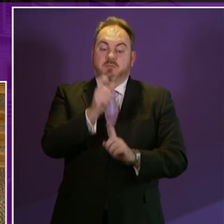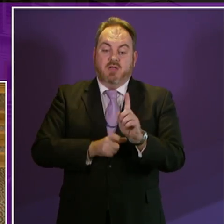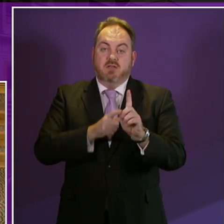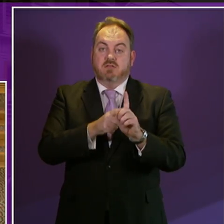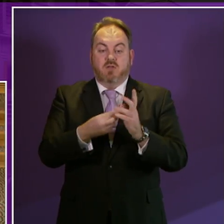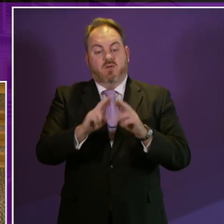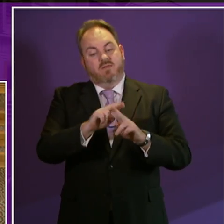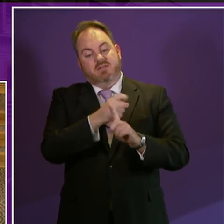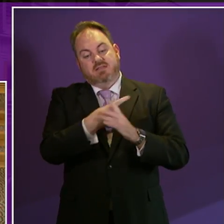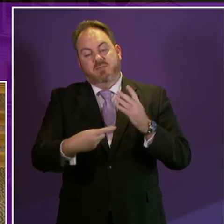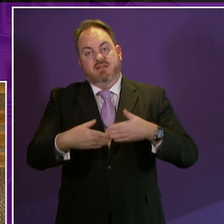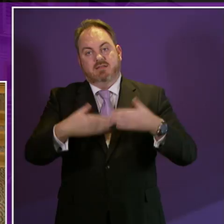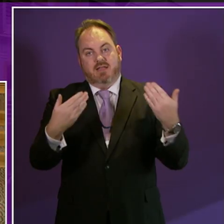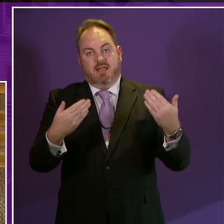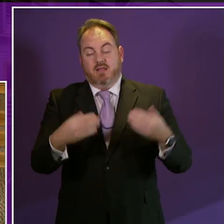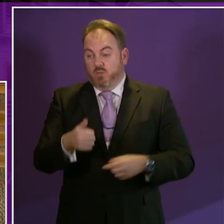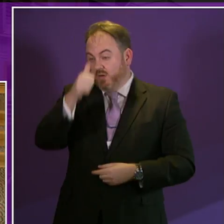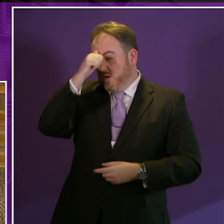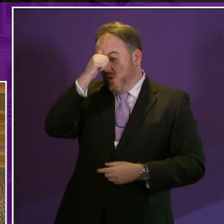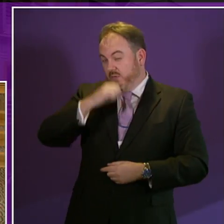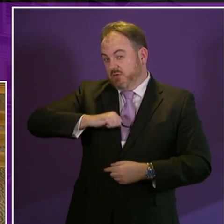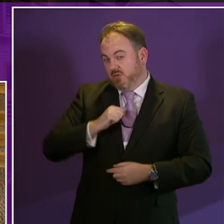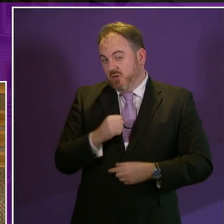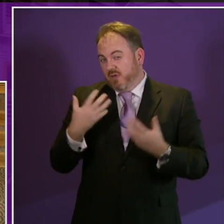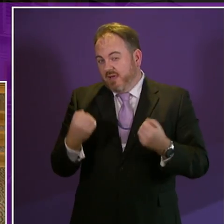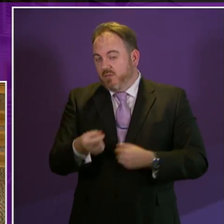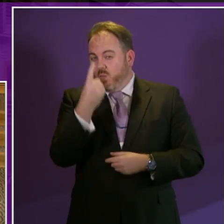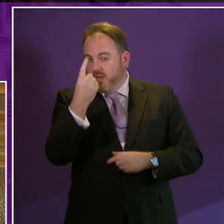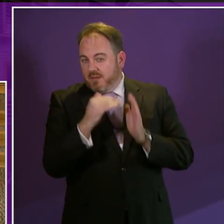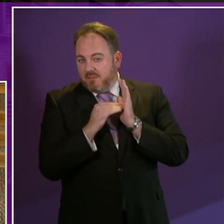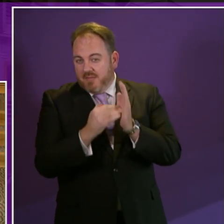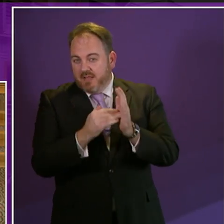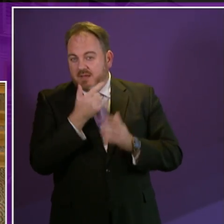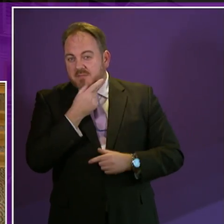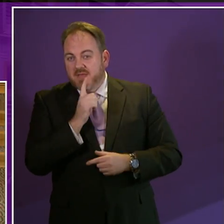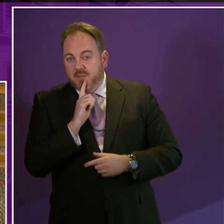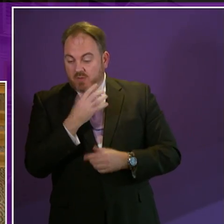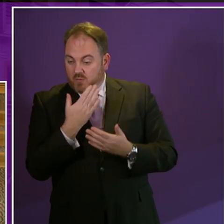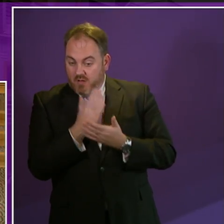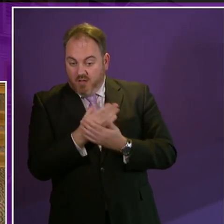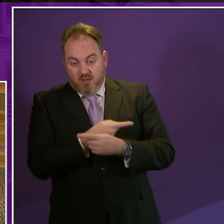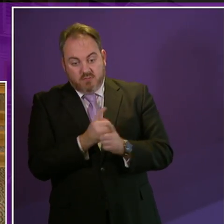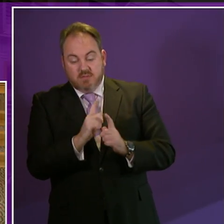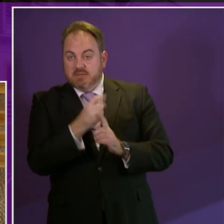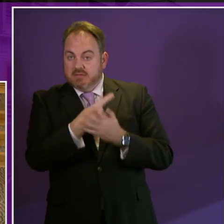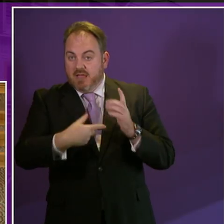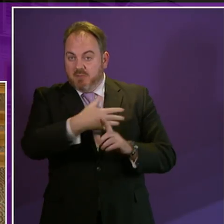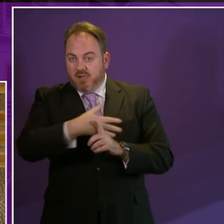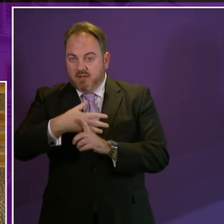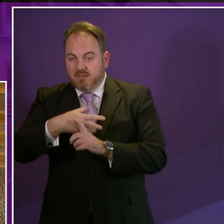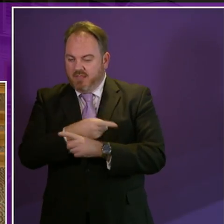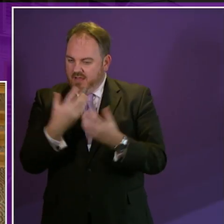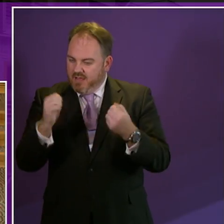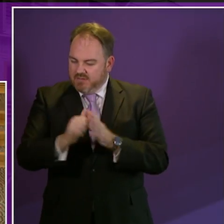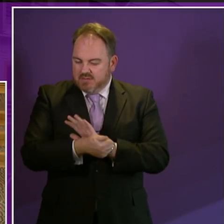Over a million disabled people contribute to Scotland's communities, bringing talent, energy and ability, all